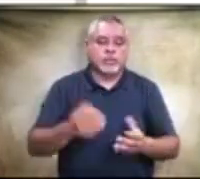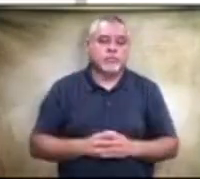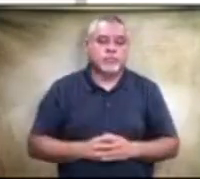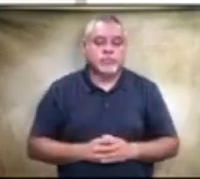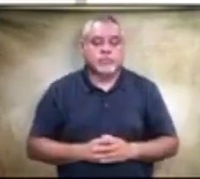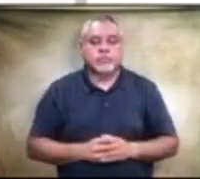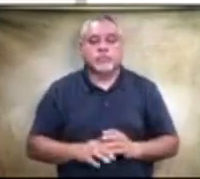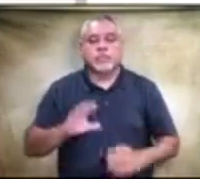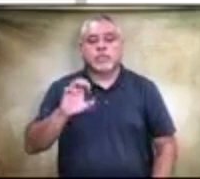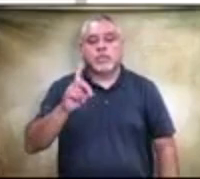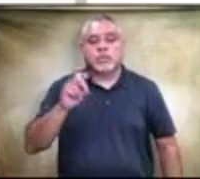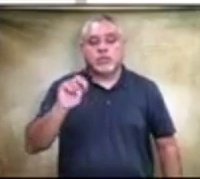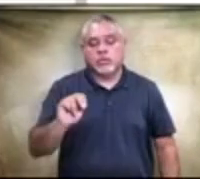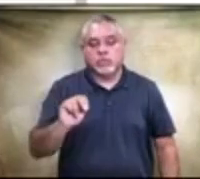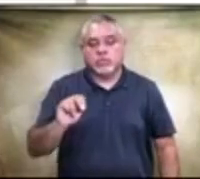Ms. Celadon?